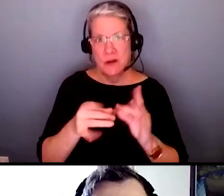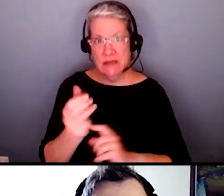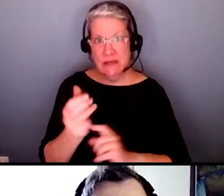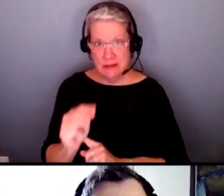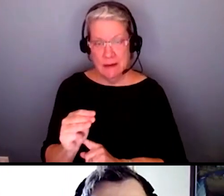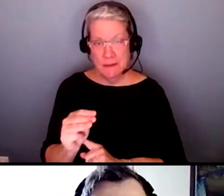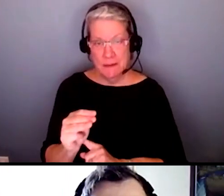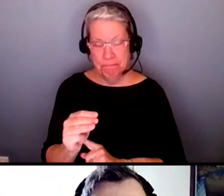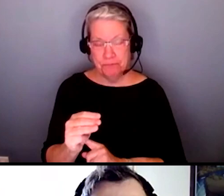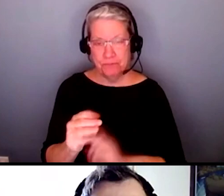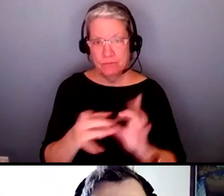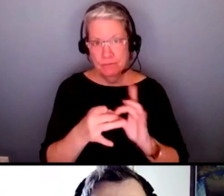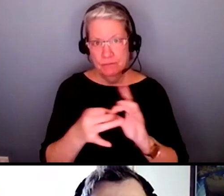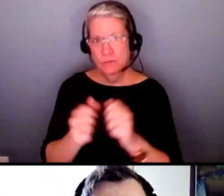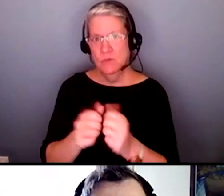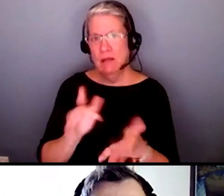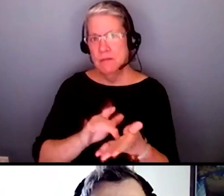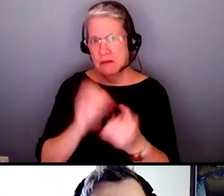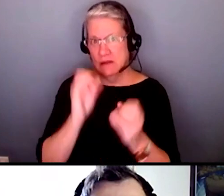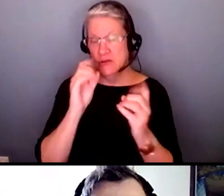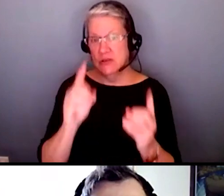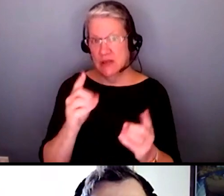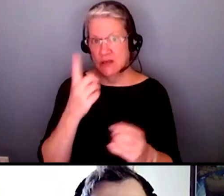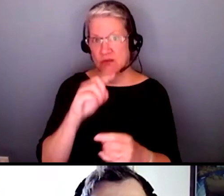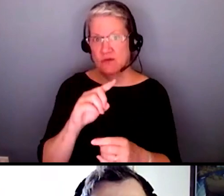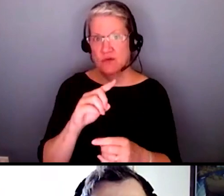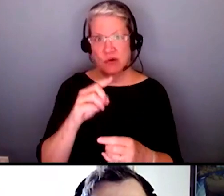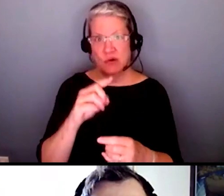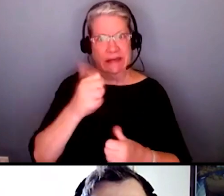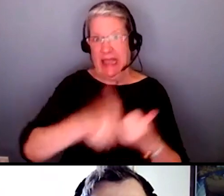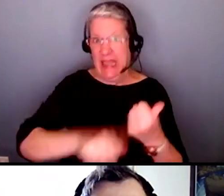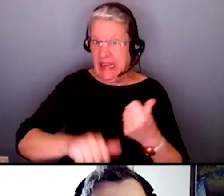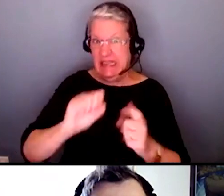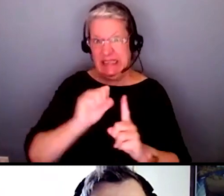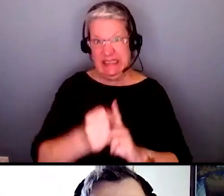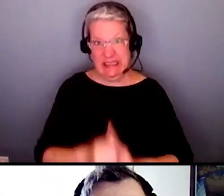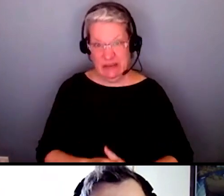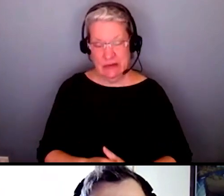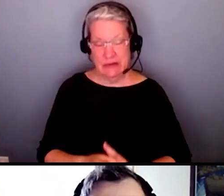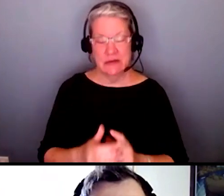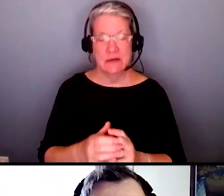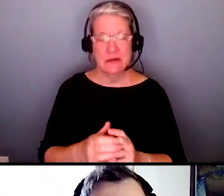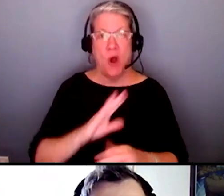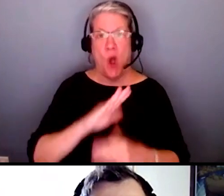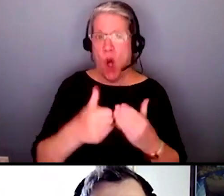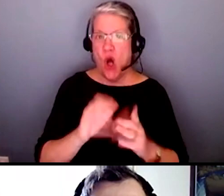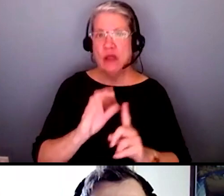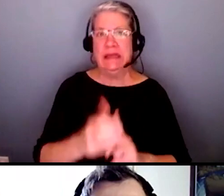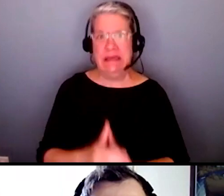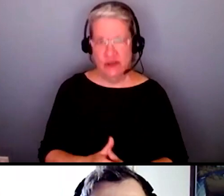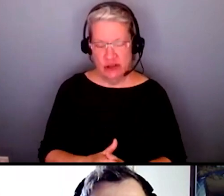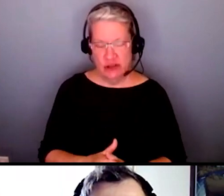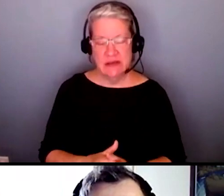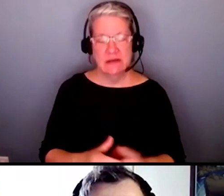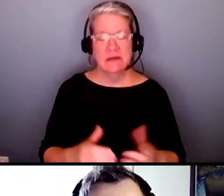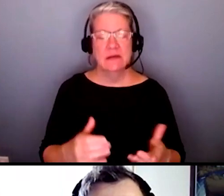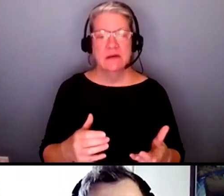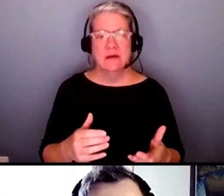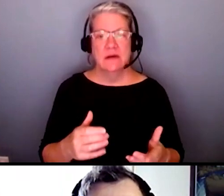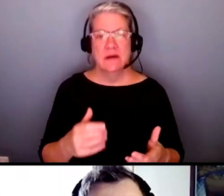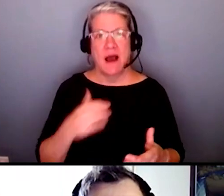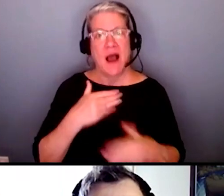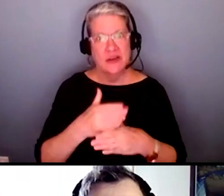of the medical education aspect for all clinicians and and i i share those um with you and and i see um